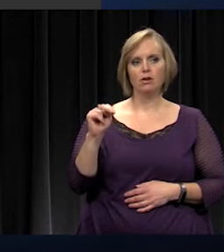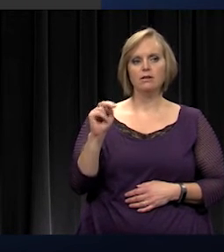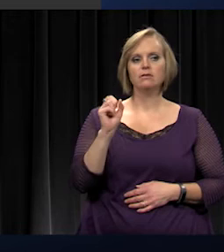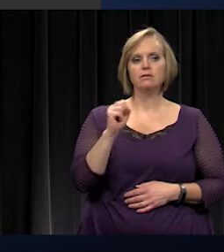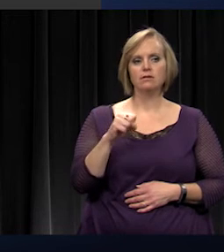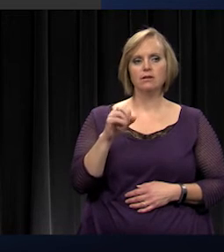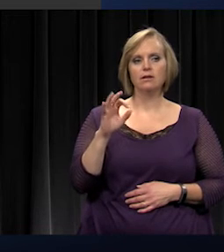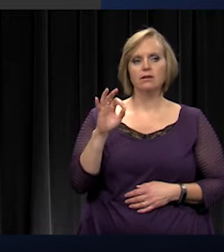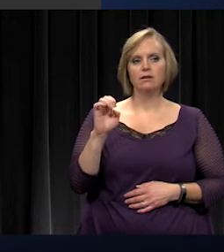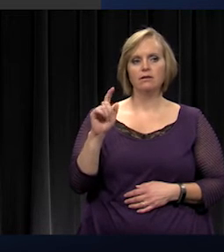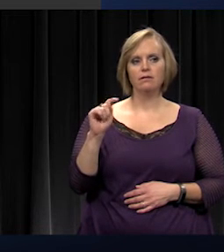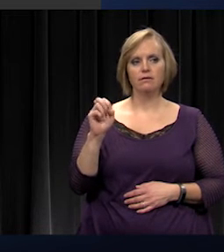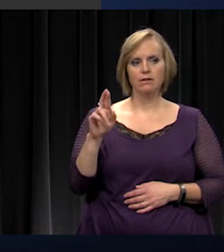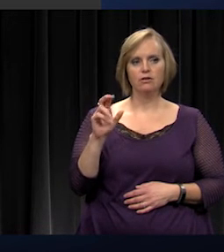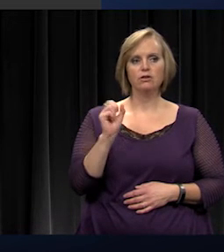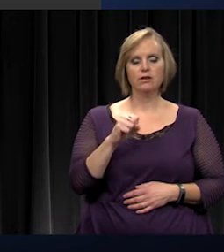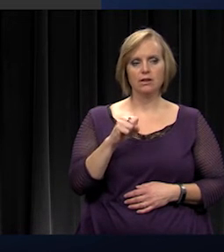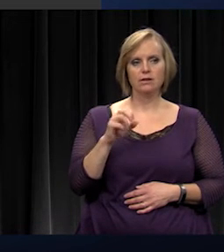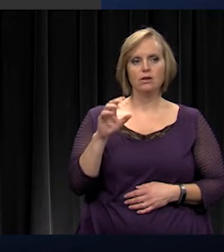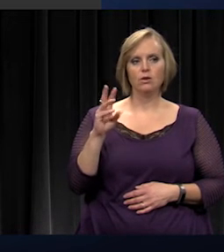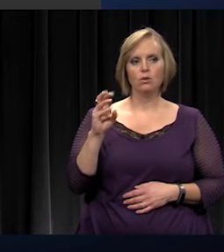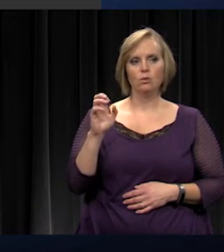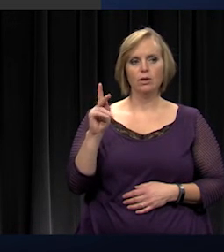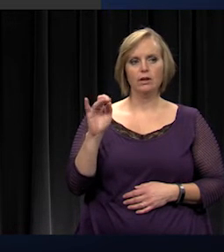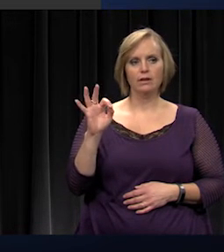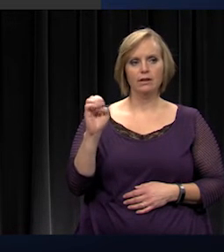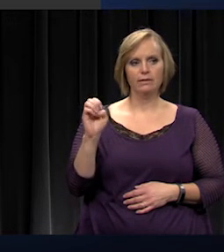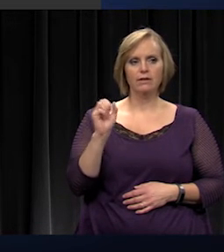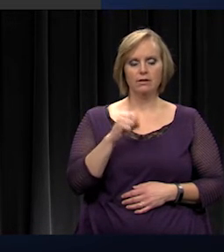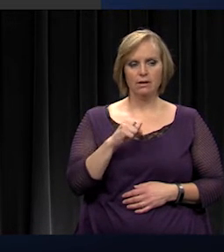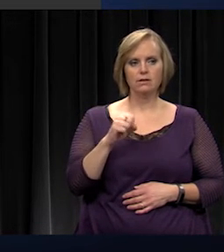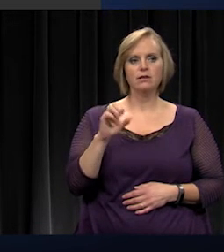Mr. Whitcliffe. Yes. Mr. Scheer. Yes. Mr. Beveridge. Yes.